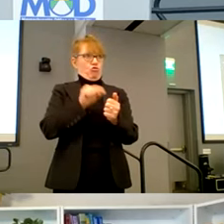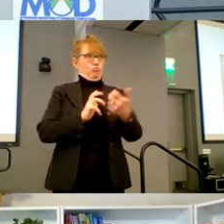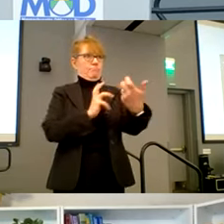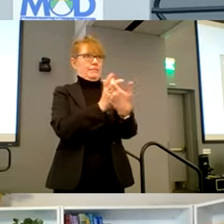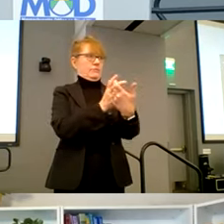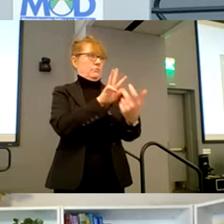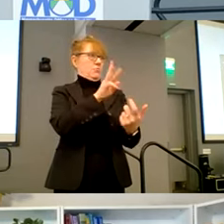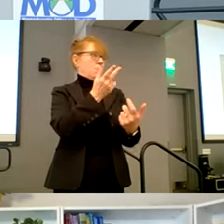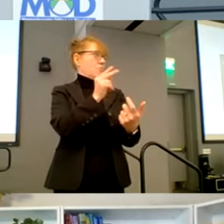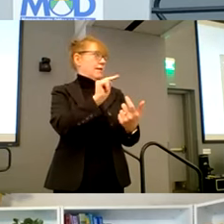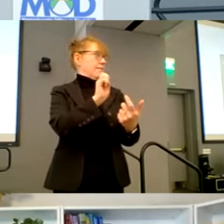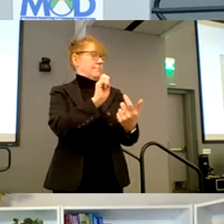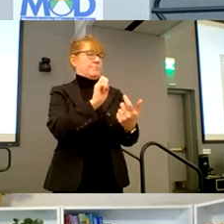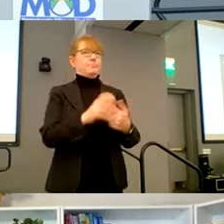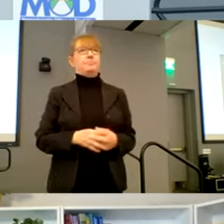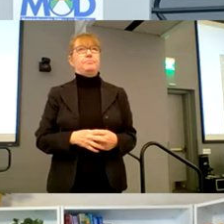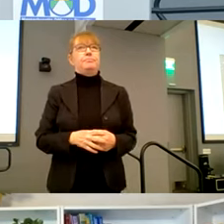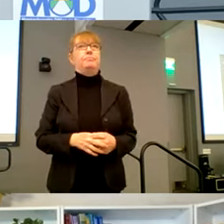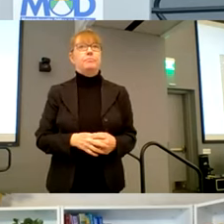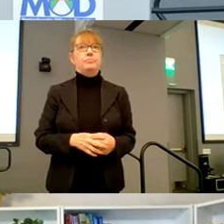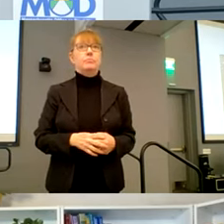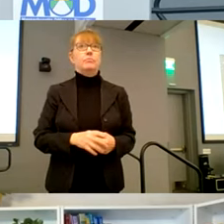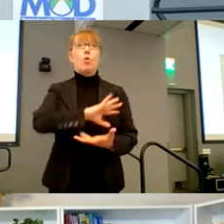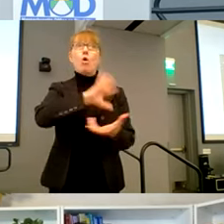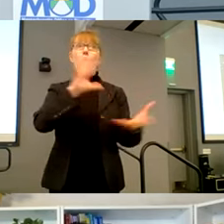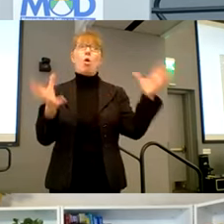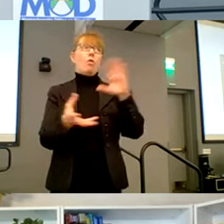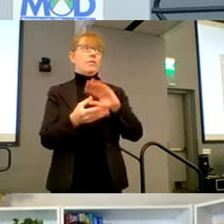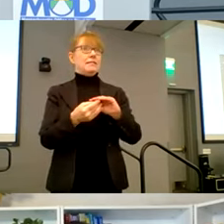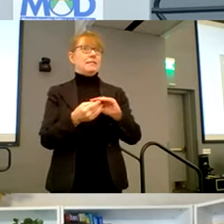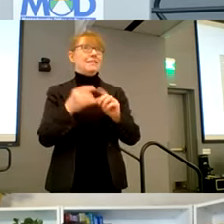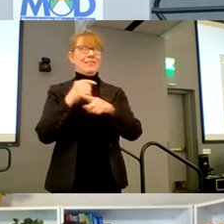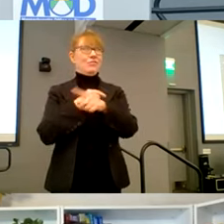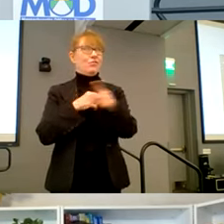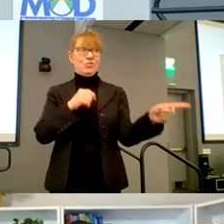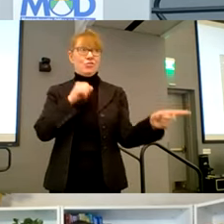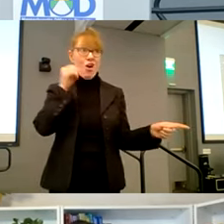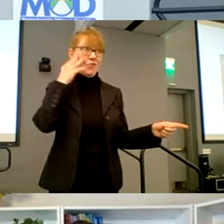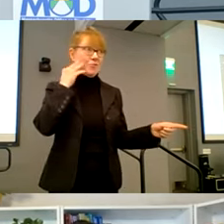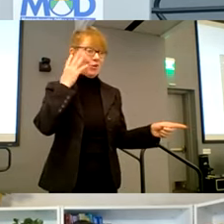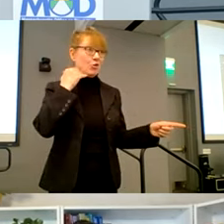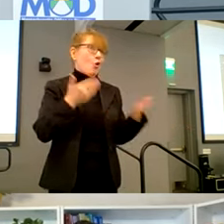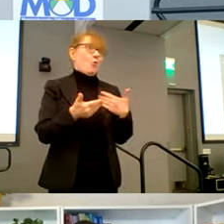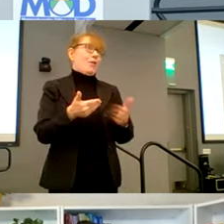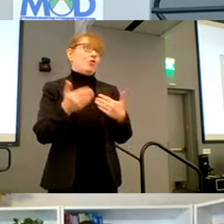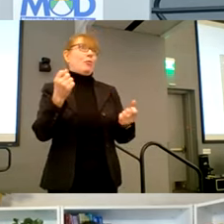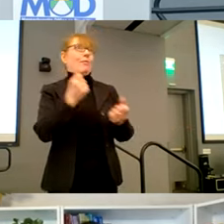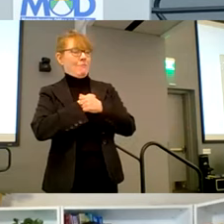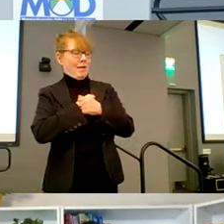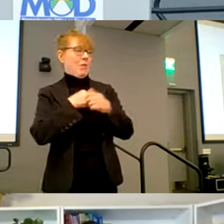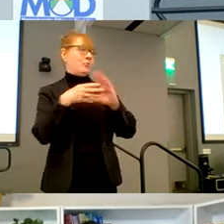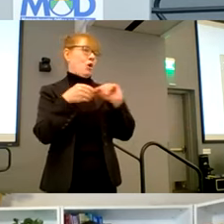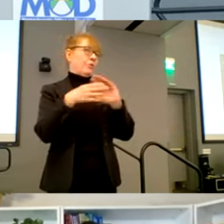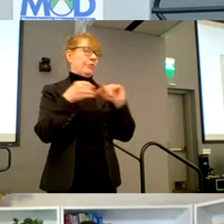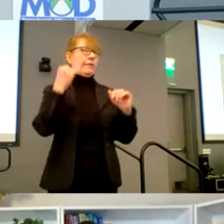All this to, so if you're relatively unfamiliar with video games or you love them, I'll kind of talk to you about this real quick, this idea of a